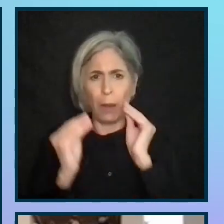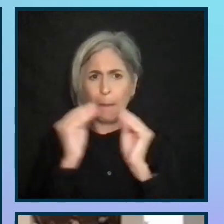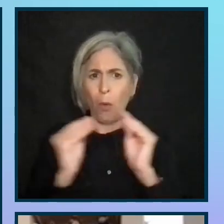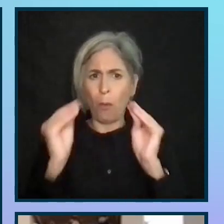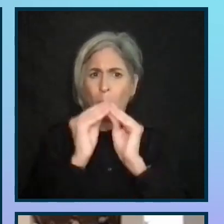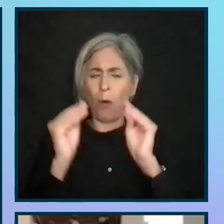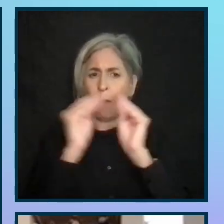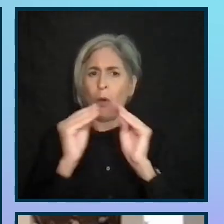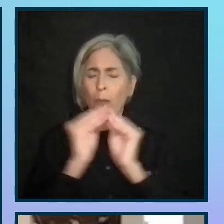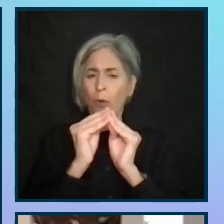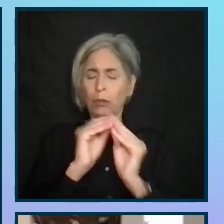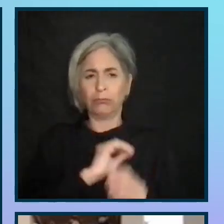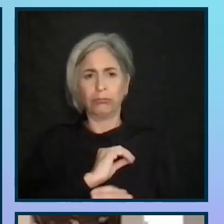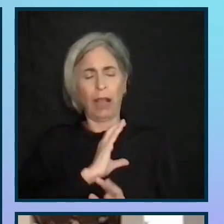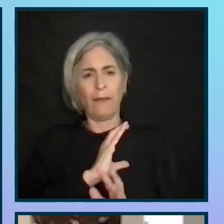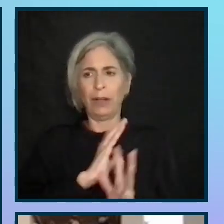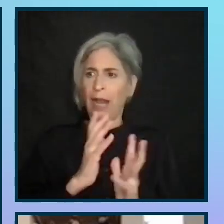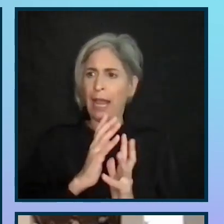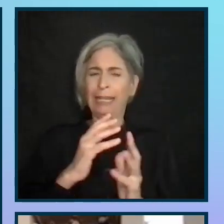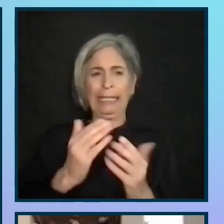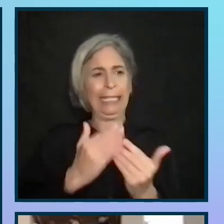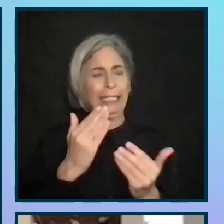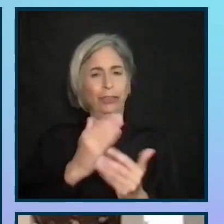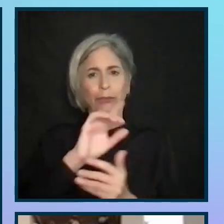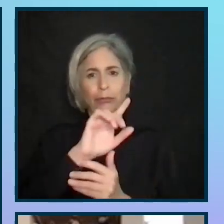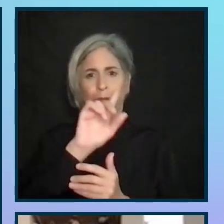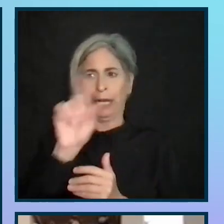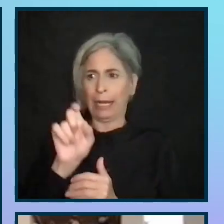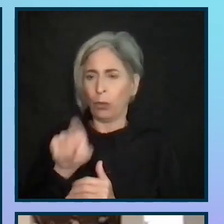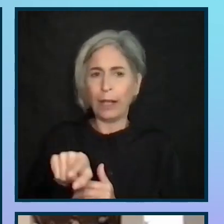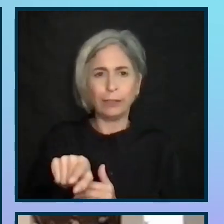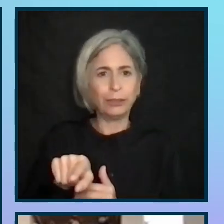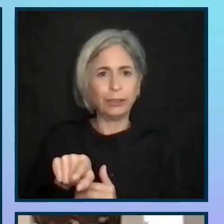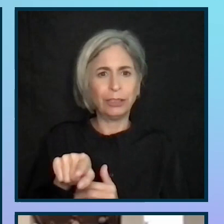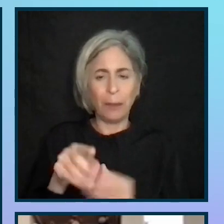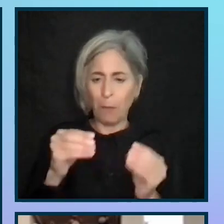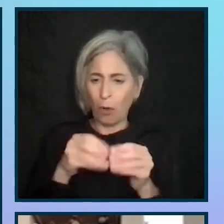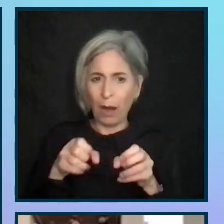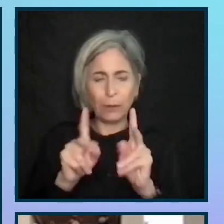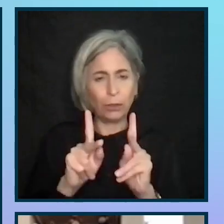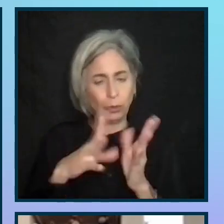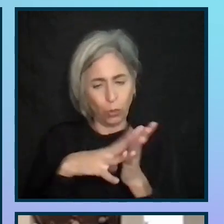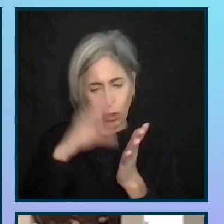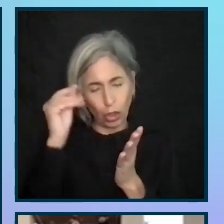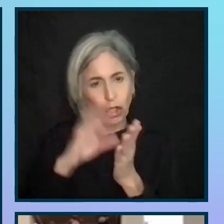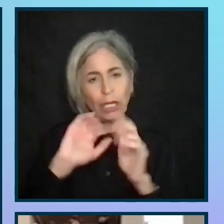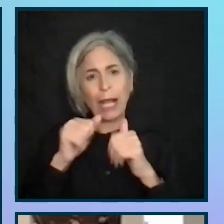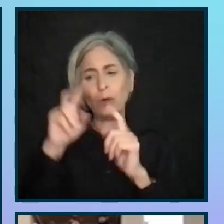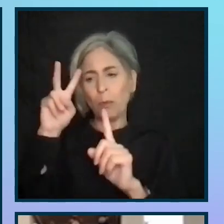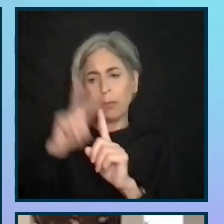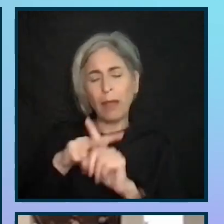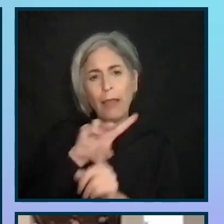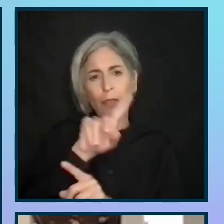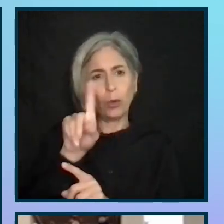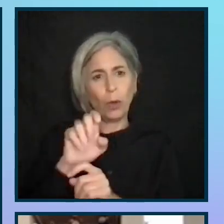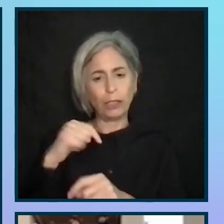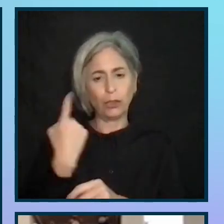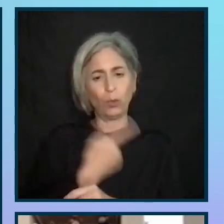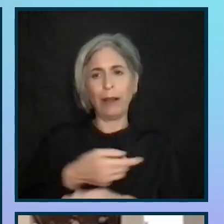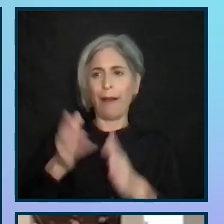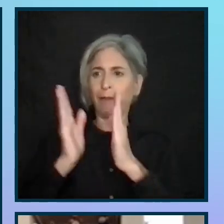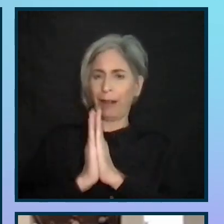the more straightforward these questions will be to them, the more opportunities they will get to learn how to apply the questions that we're asking.